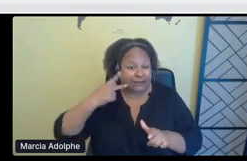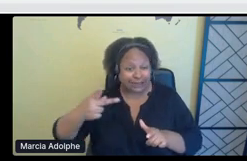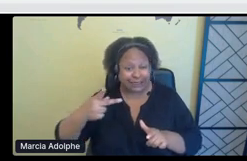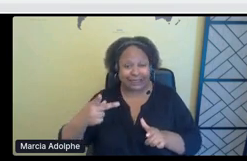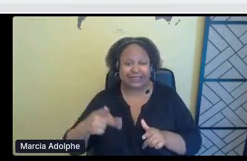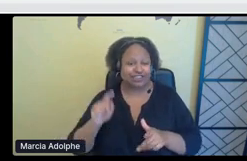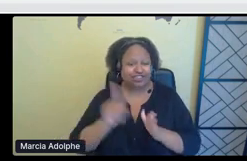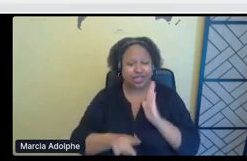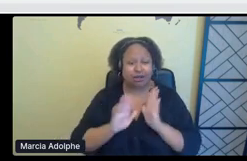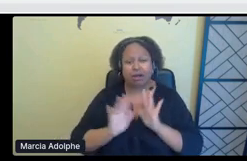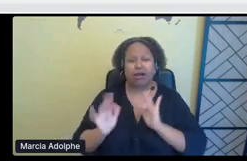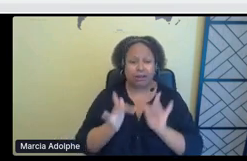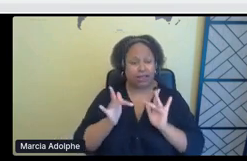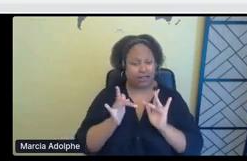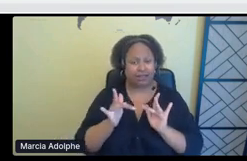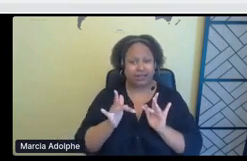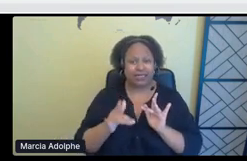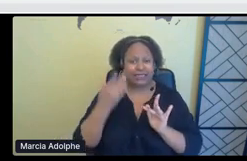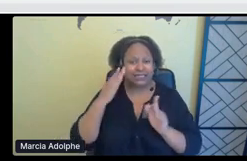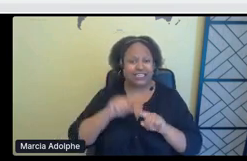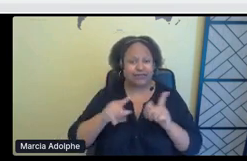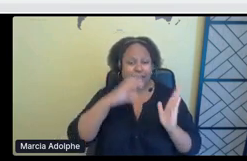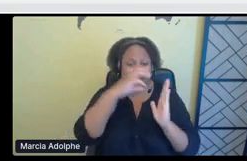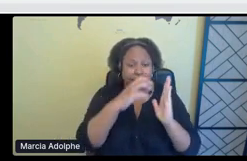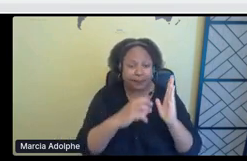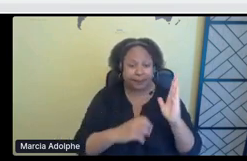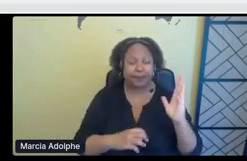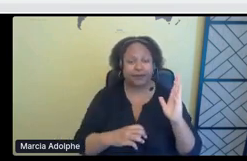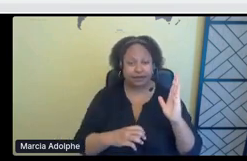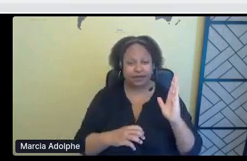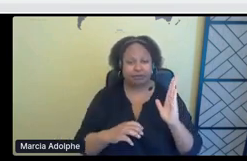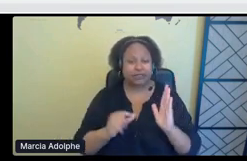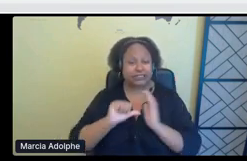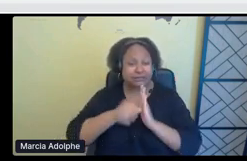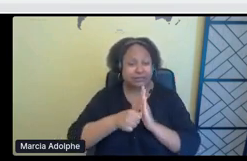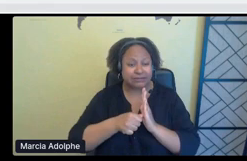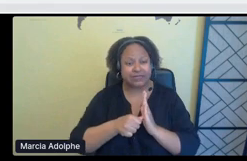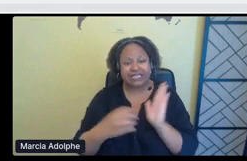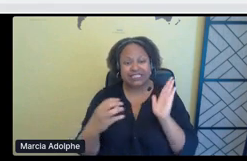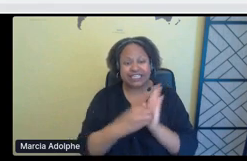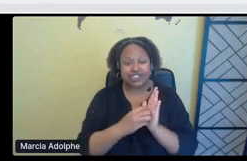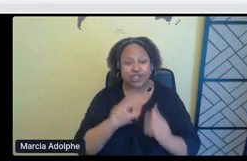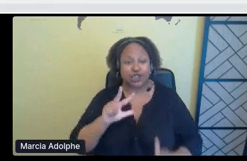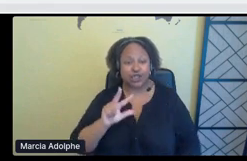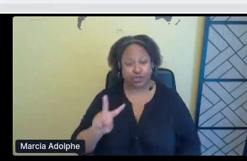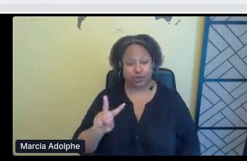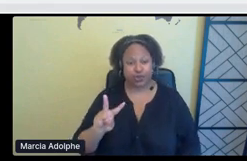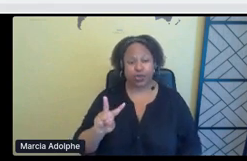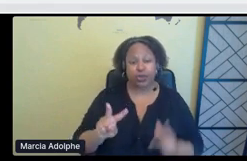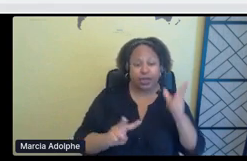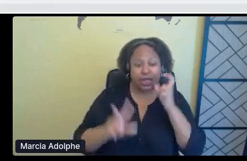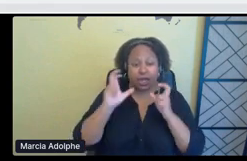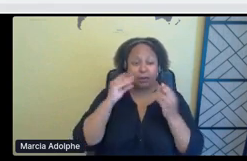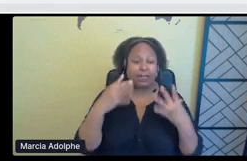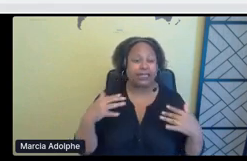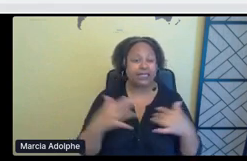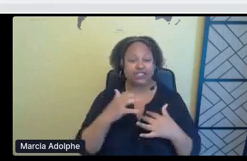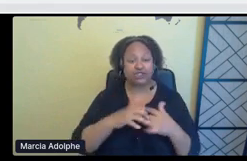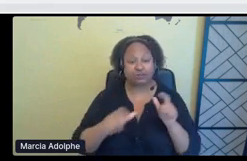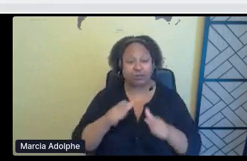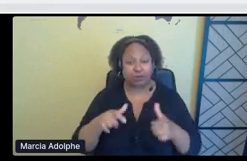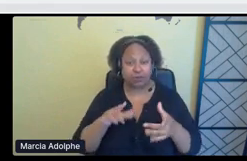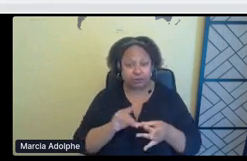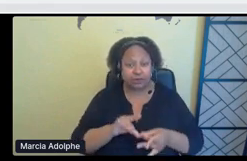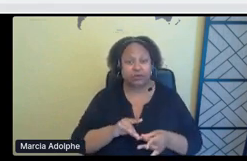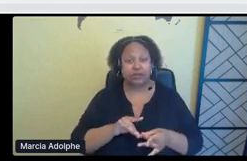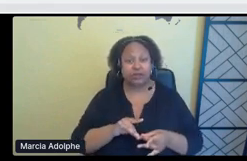nice little package of all the different sections. I wanted to draw your attention to section 32, which you'll hear a lot of indigenous peoples talk about free prior